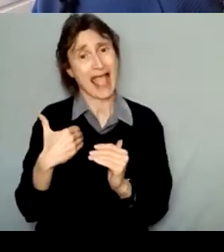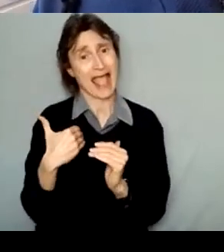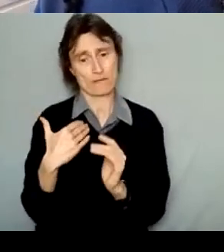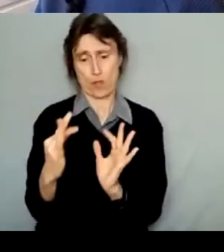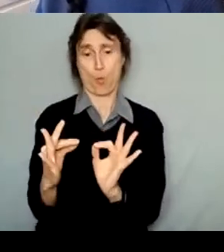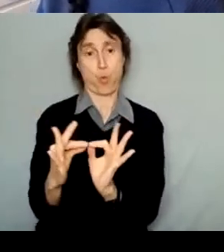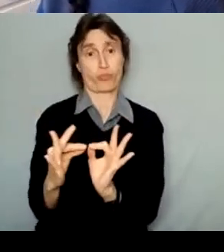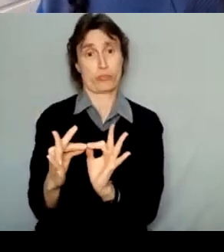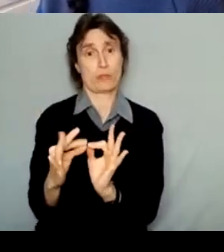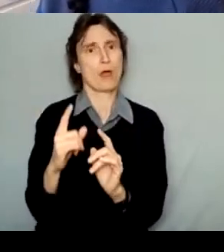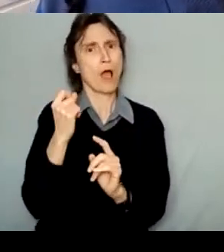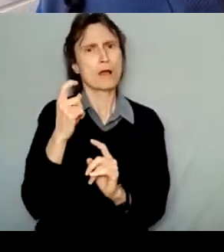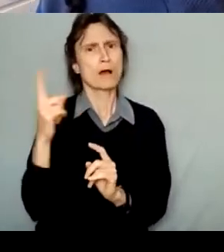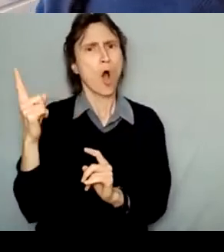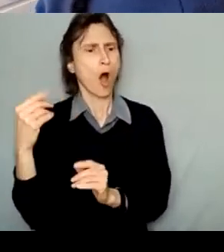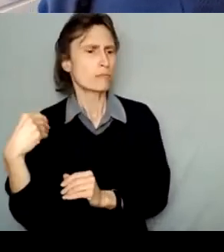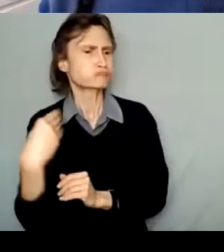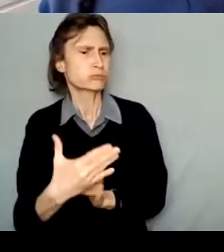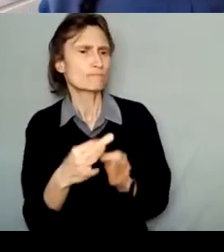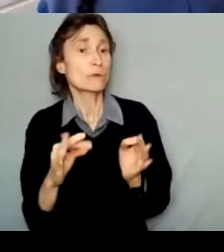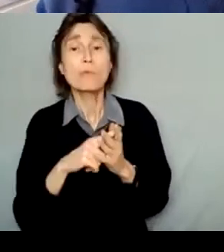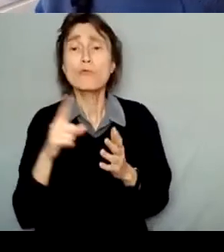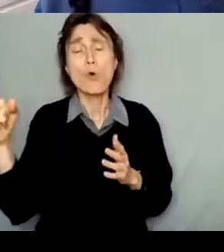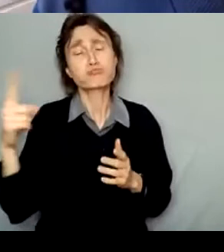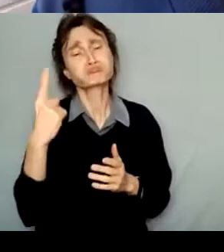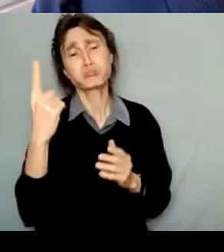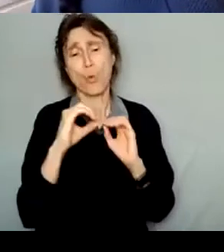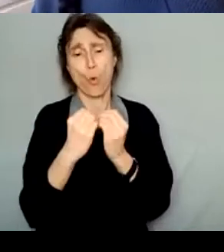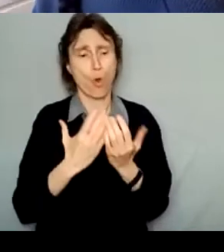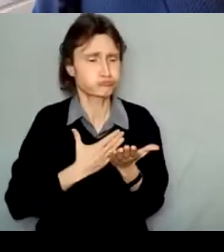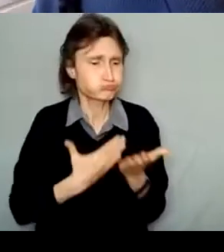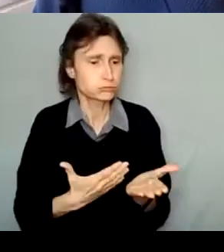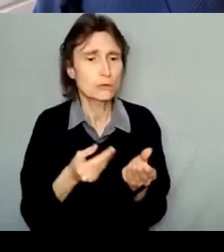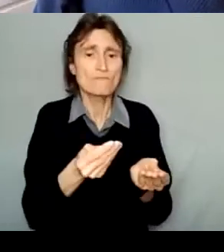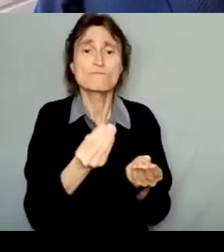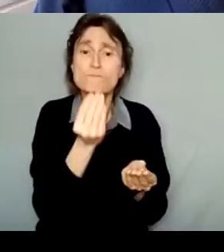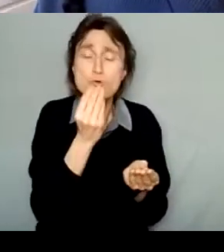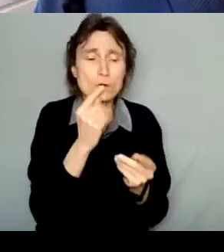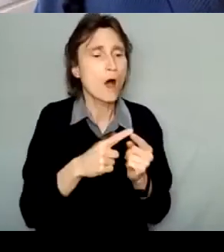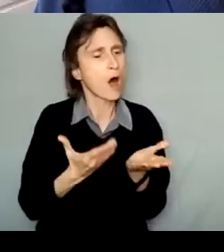you for free. So this could be rehearsal space, food, or volunteer hours.